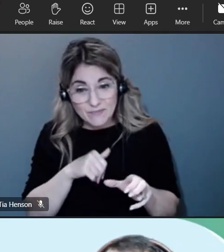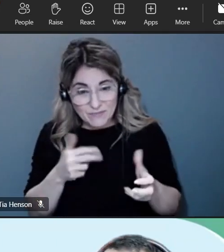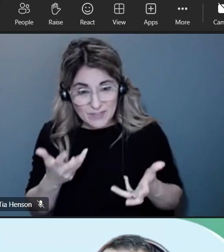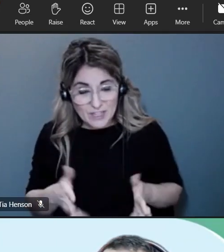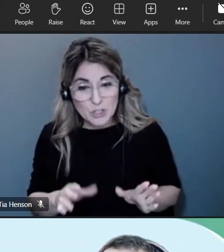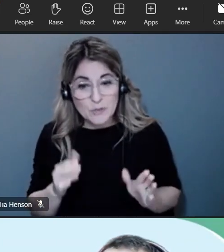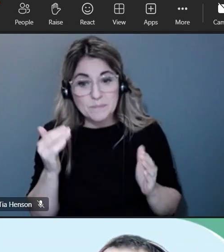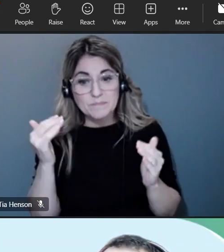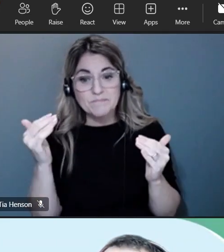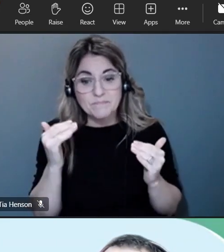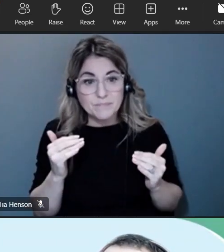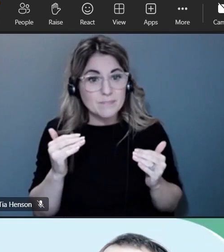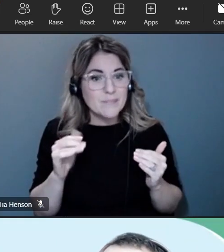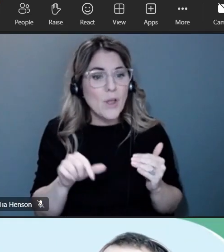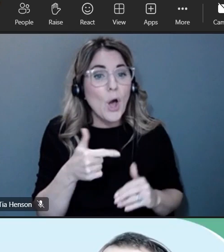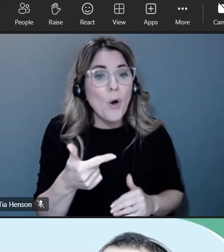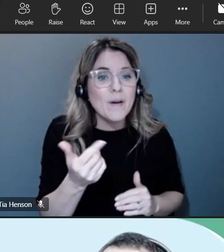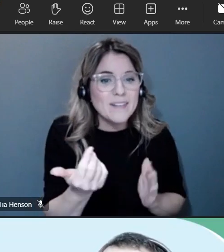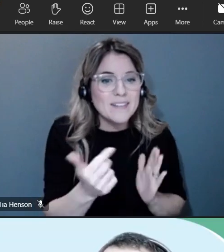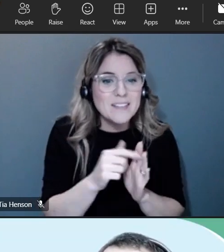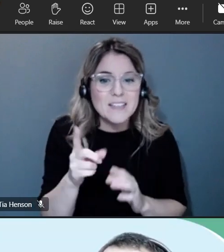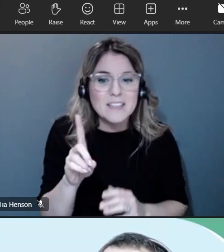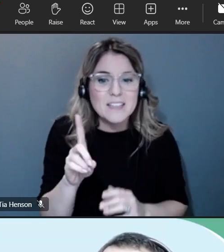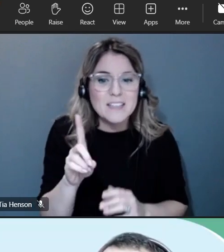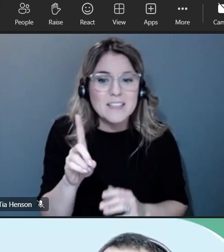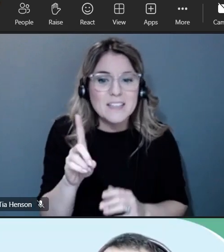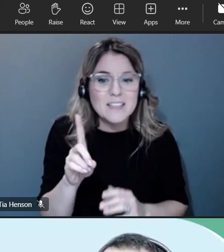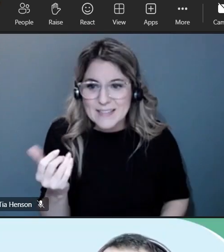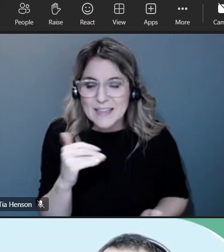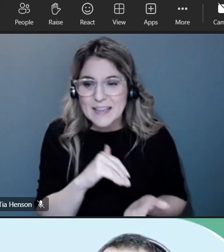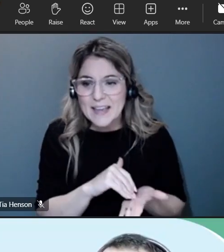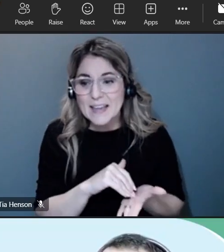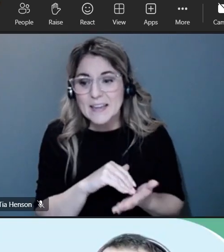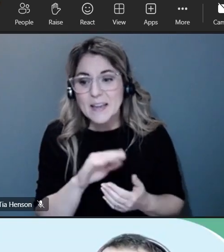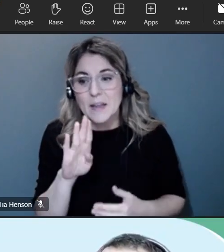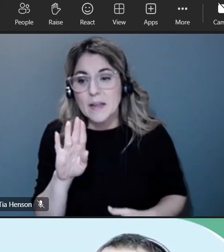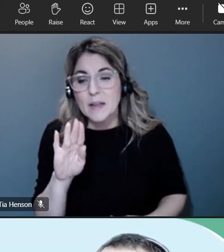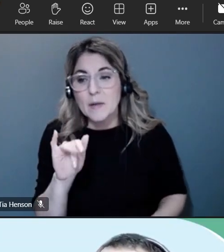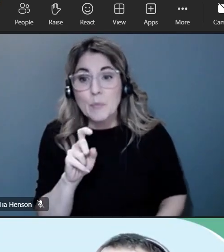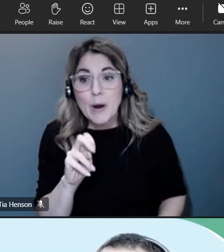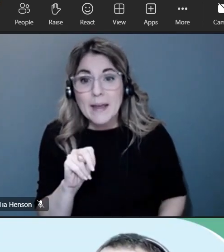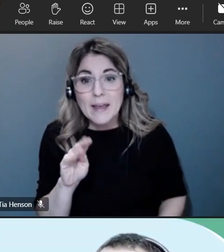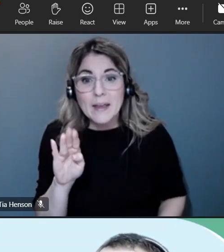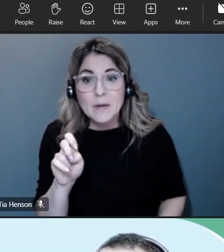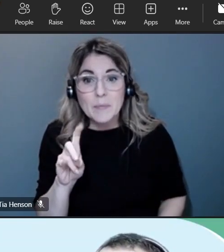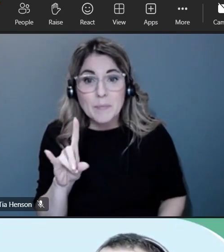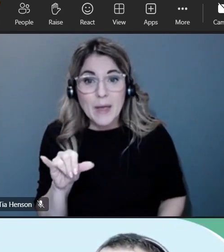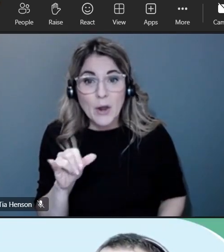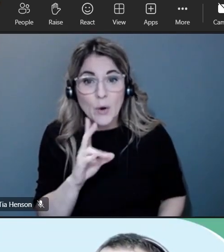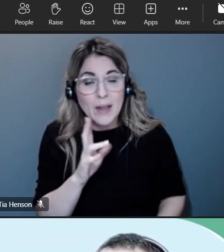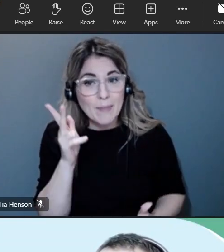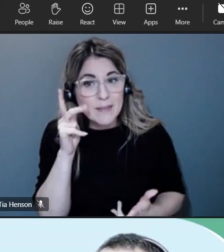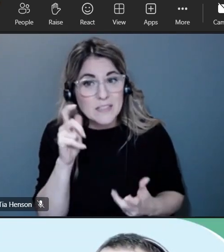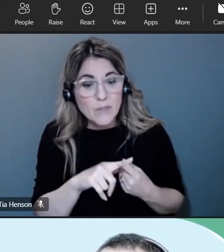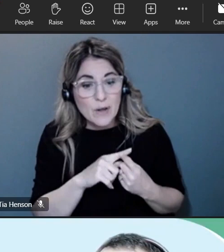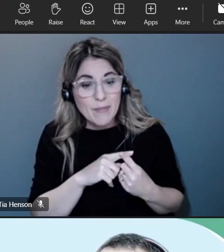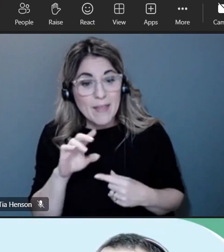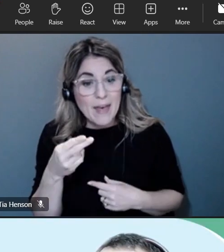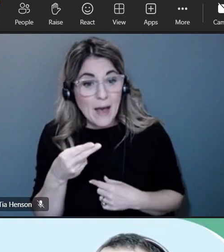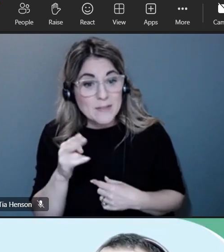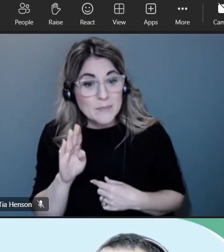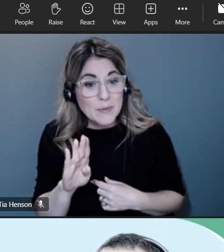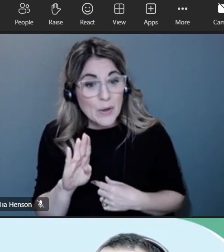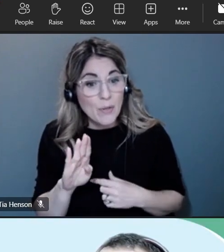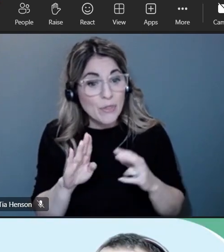item and i think dr glass you're going to be up for that one because i just checked in with brian perry and he is listening in on house bill three uh right